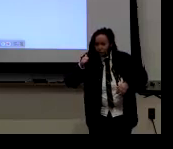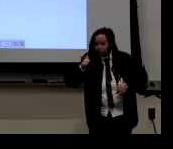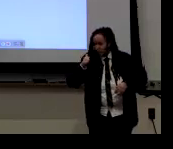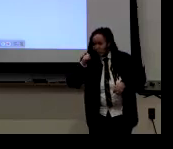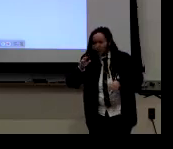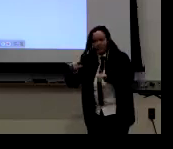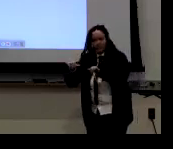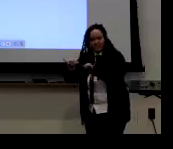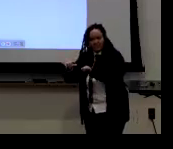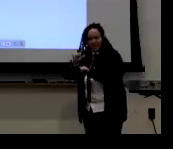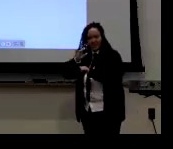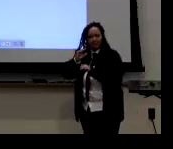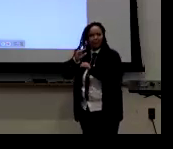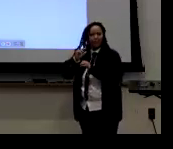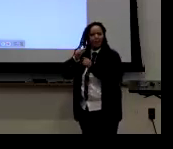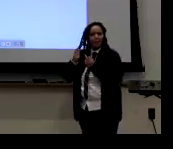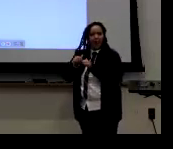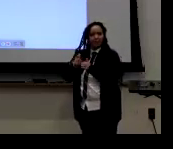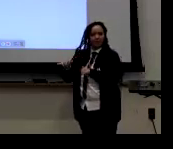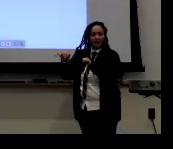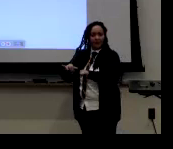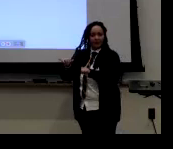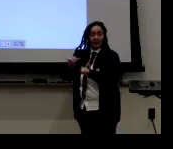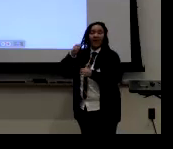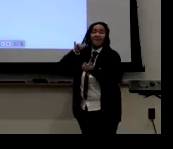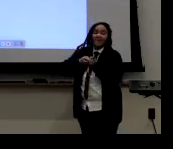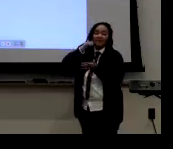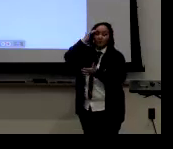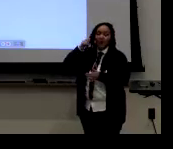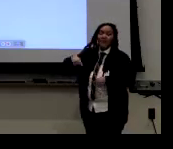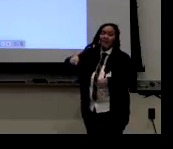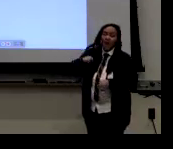You know, they didn't do that. They wouldn't, they don't want to do that for someone else's pleasure.